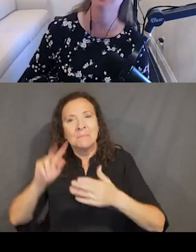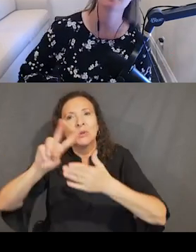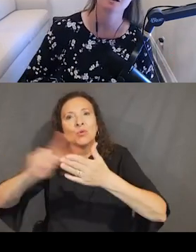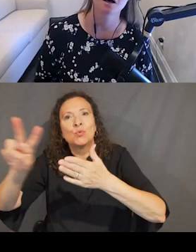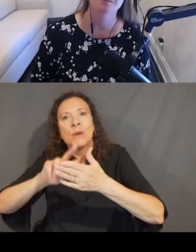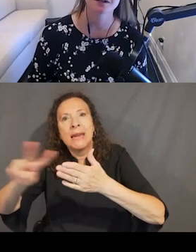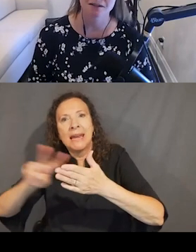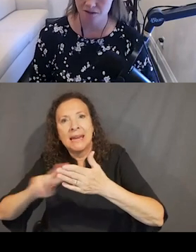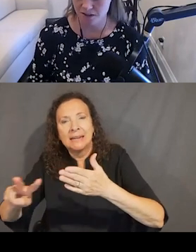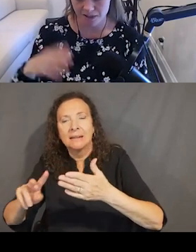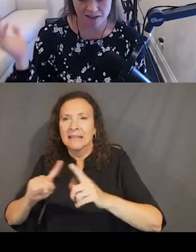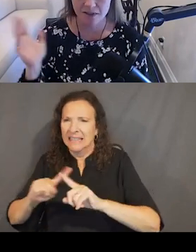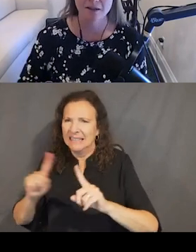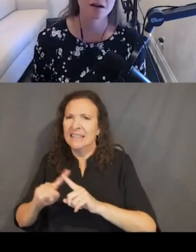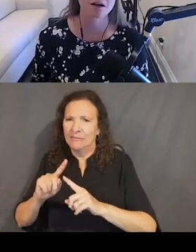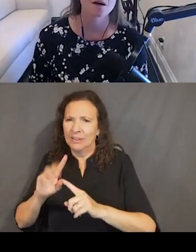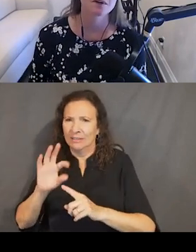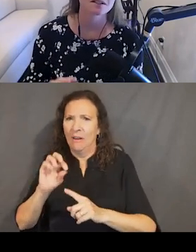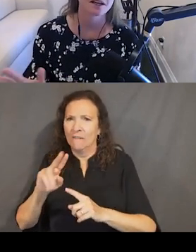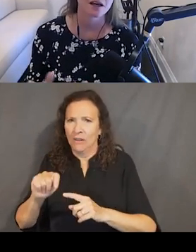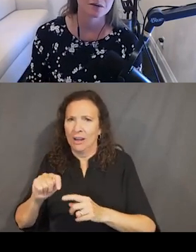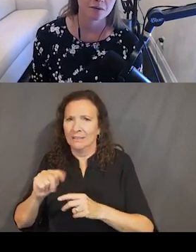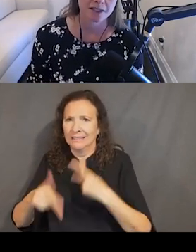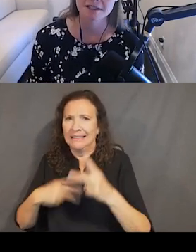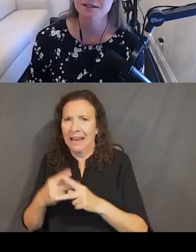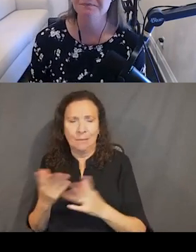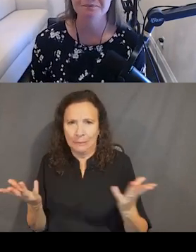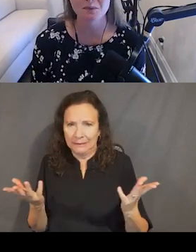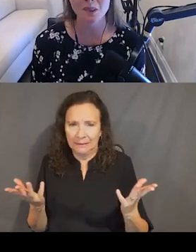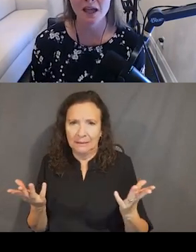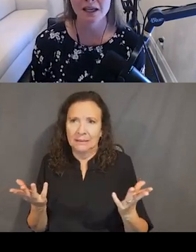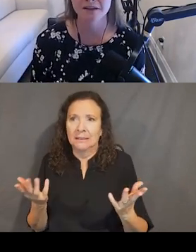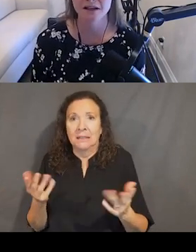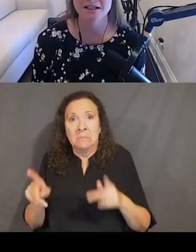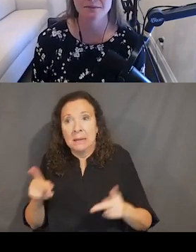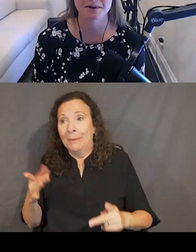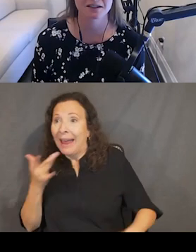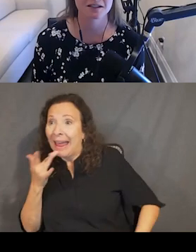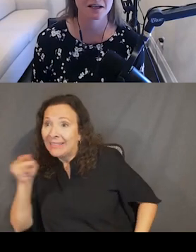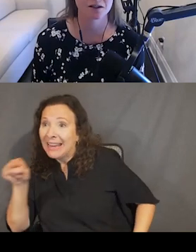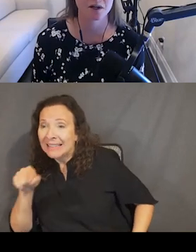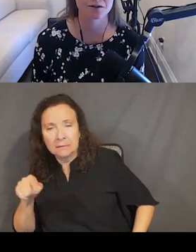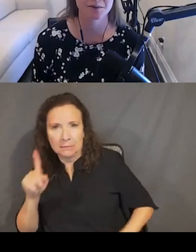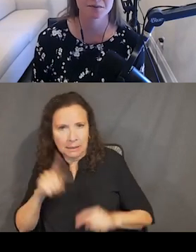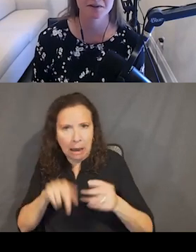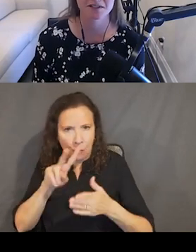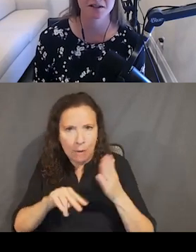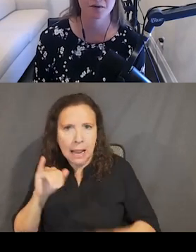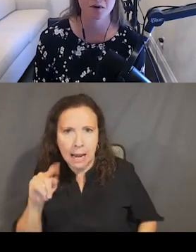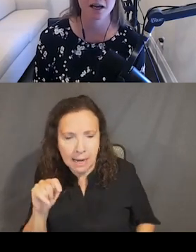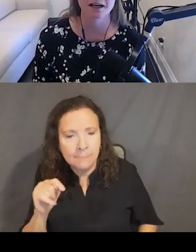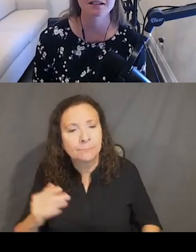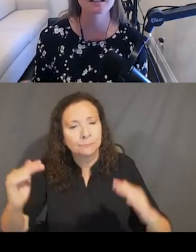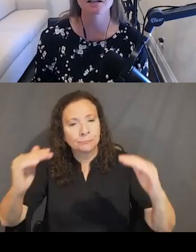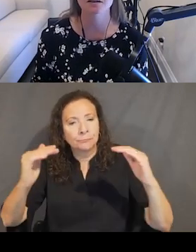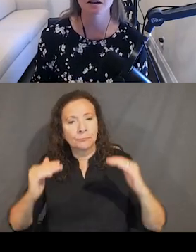type, but because there's subjectivity there. But just take that one for what it is. And the last best practice that UI is responsible for designing